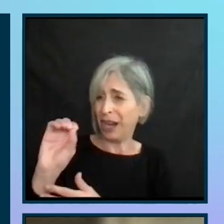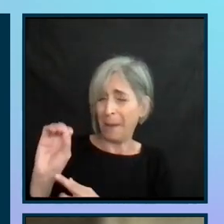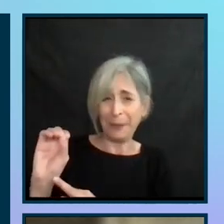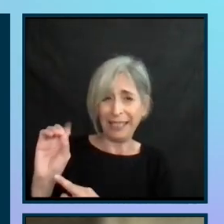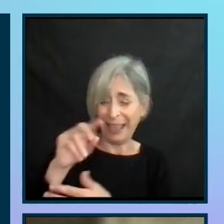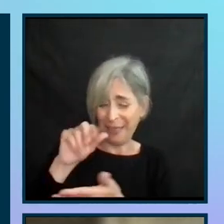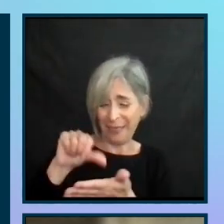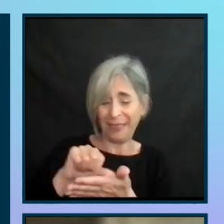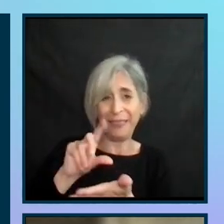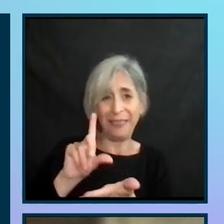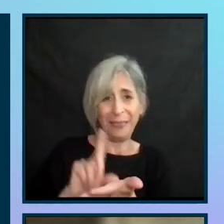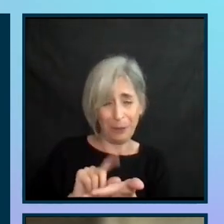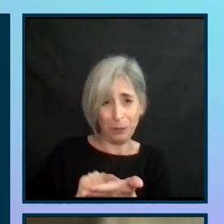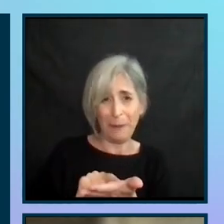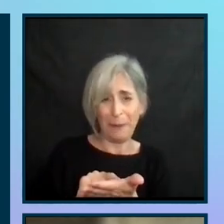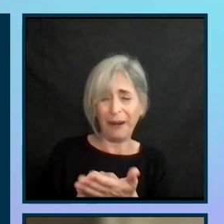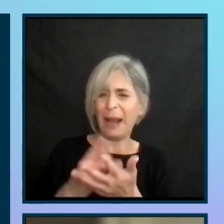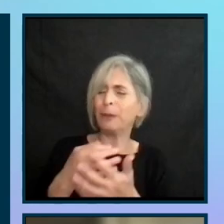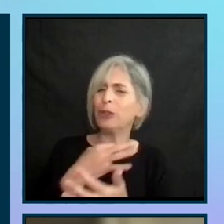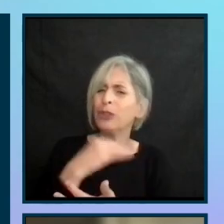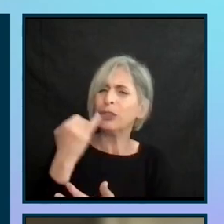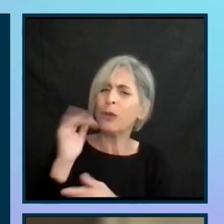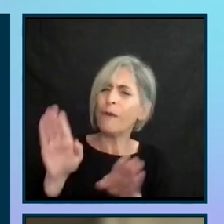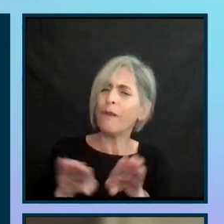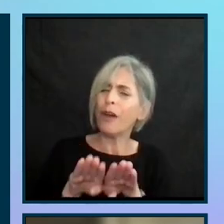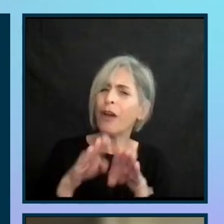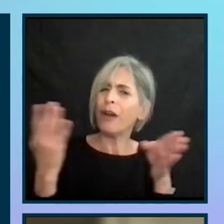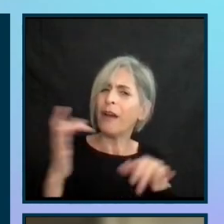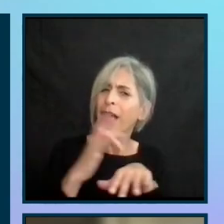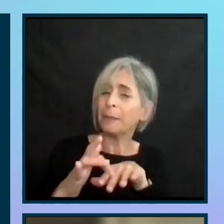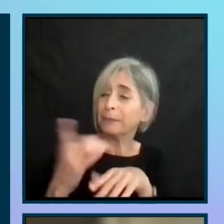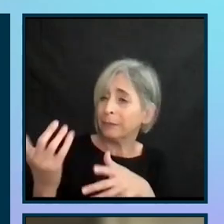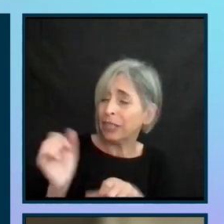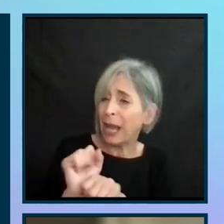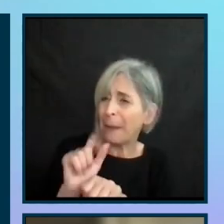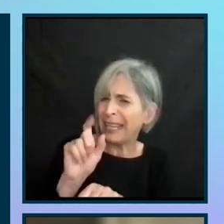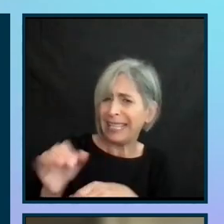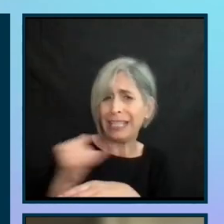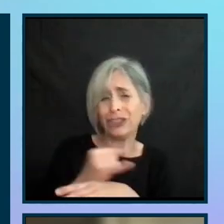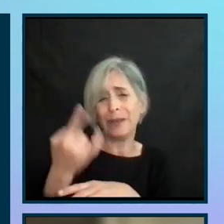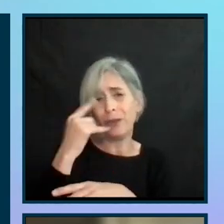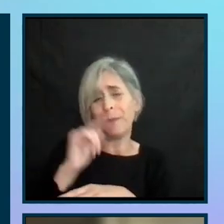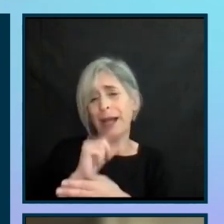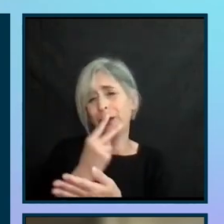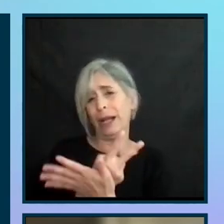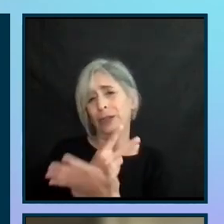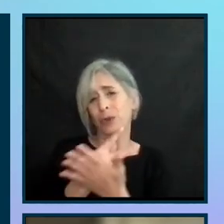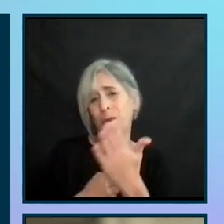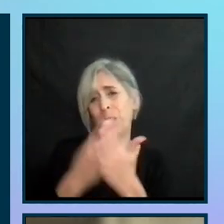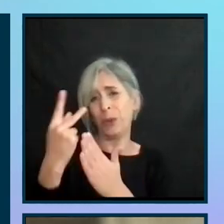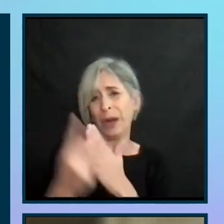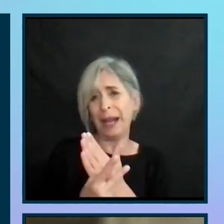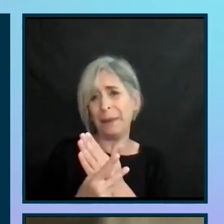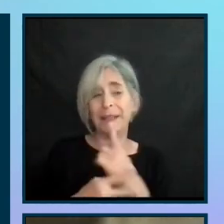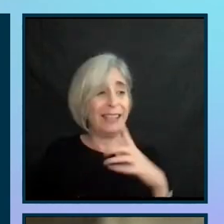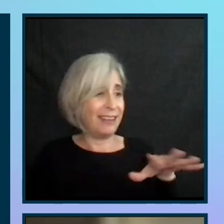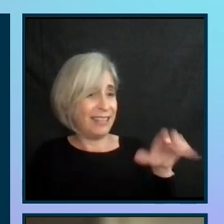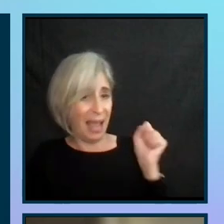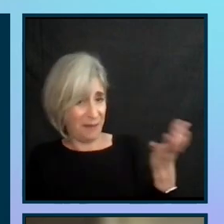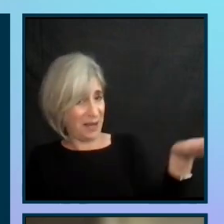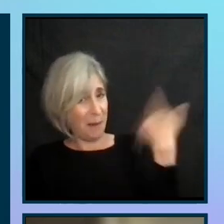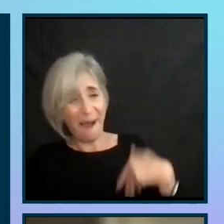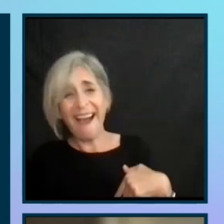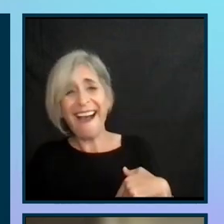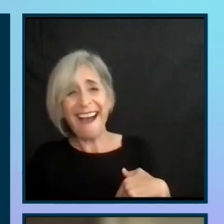the paper. And I wanted to know if you had any open positions, I really need internship work for my grad school program. He said, Yep, come on